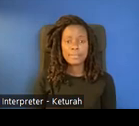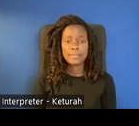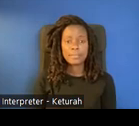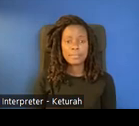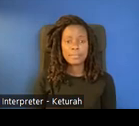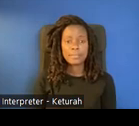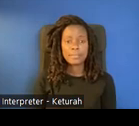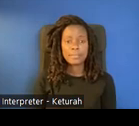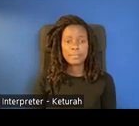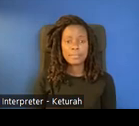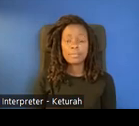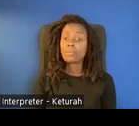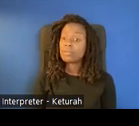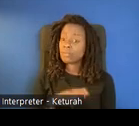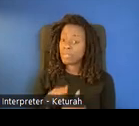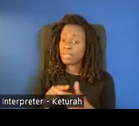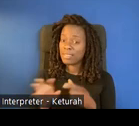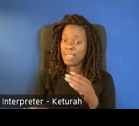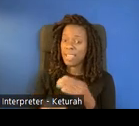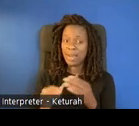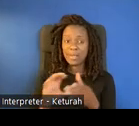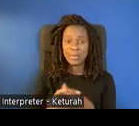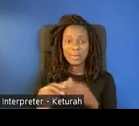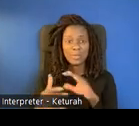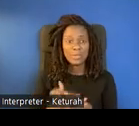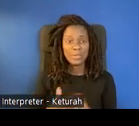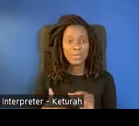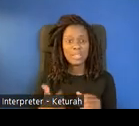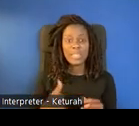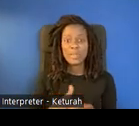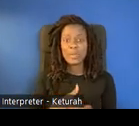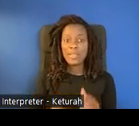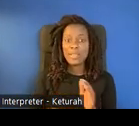And then it's dropped into the story for them, it says, we found a small flower.